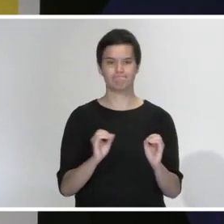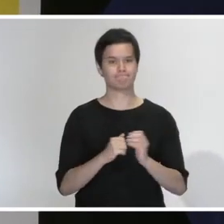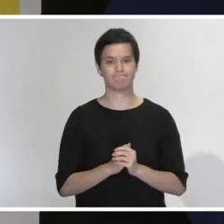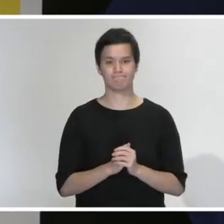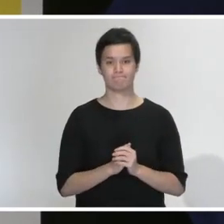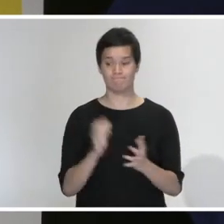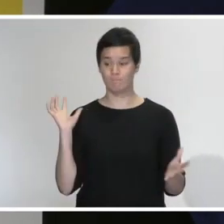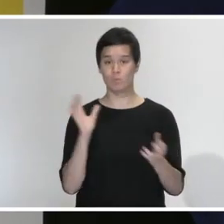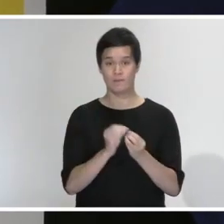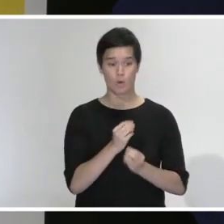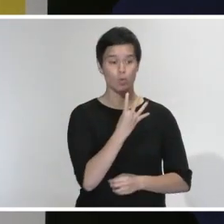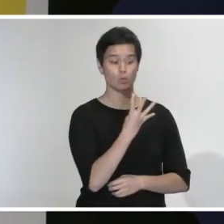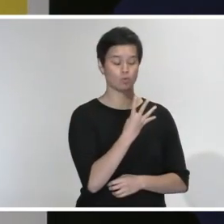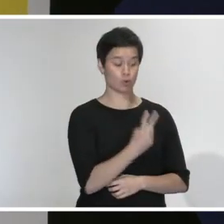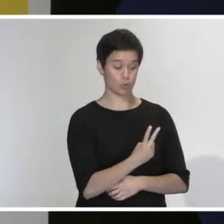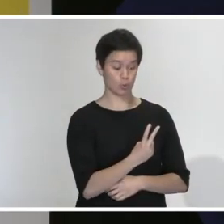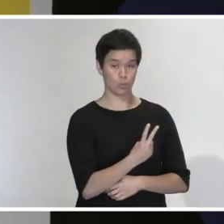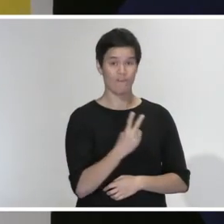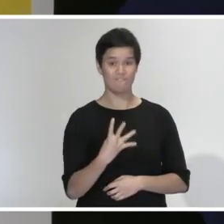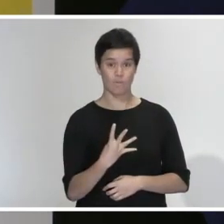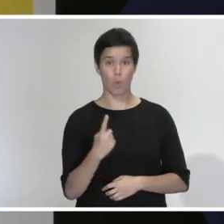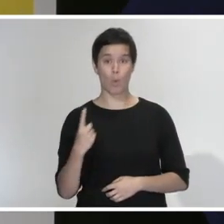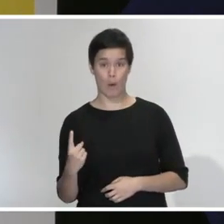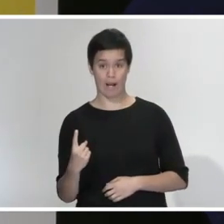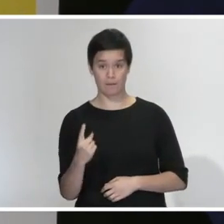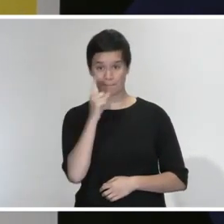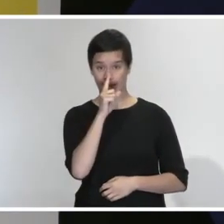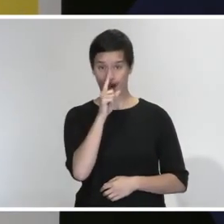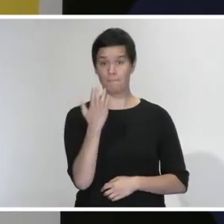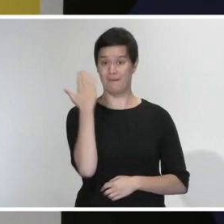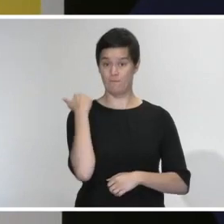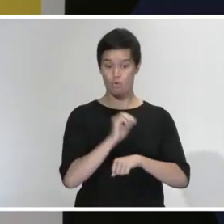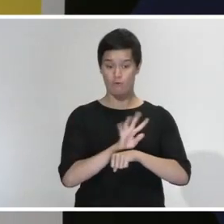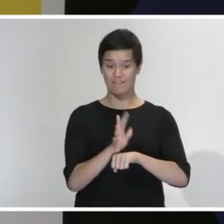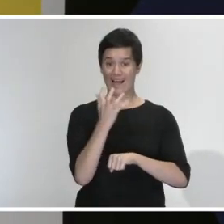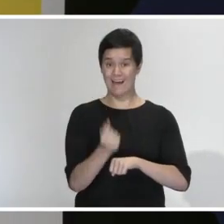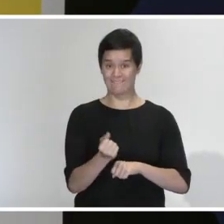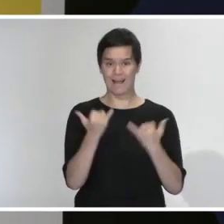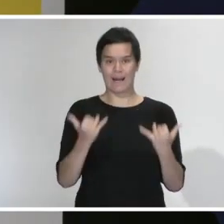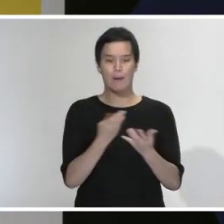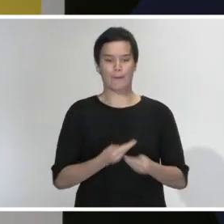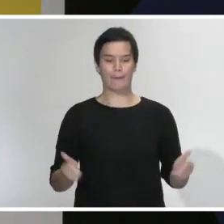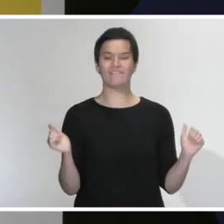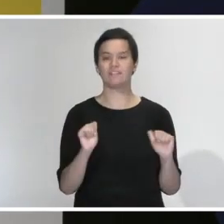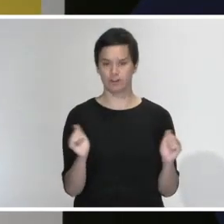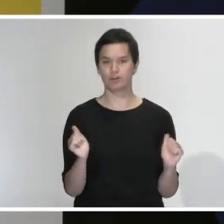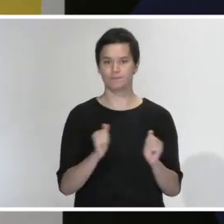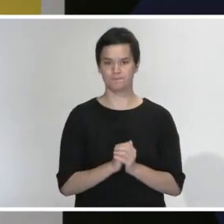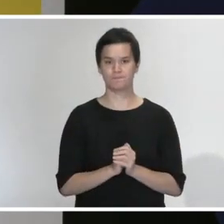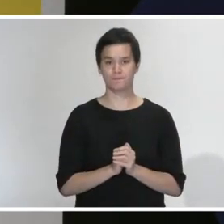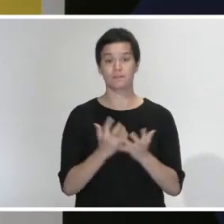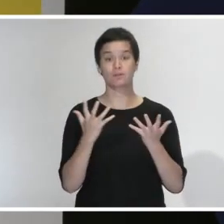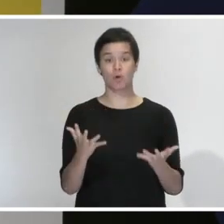241 people have now recovered from their COVID-19 infection. So the new total combined